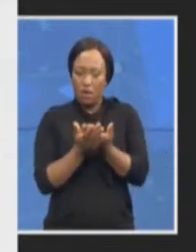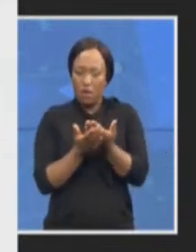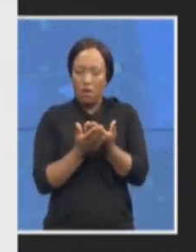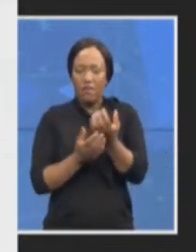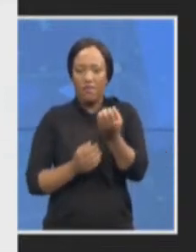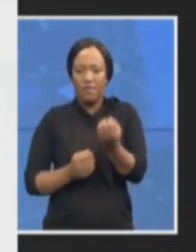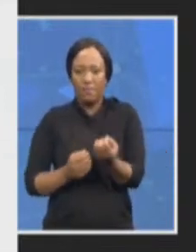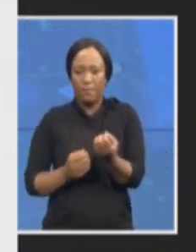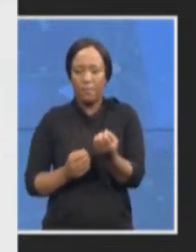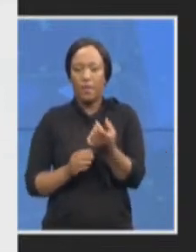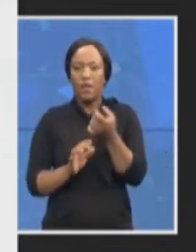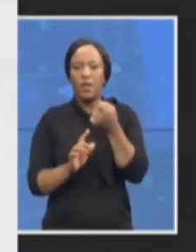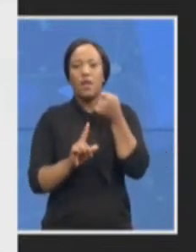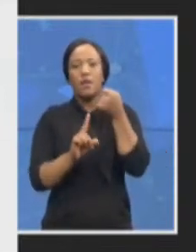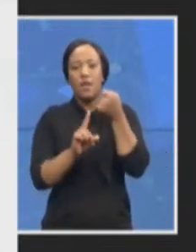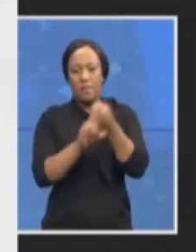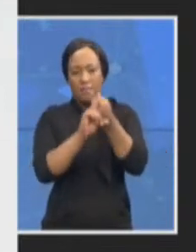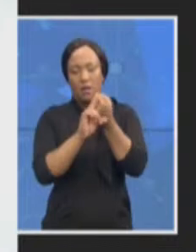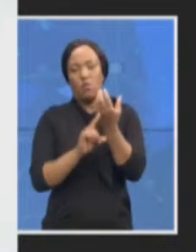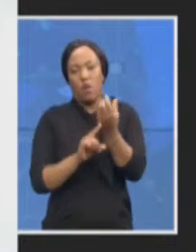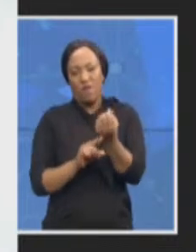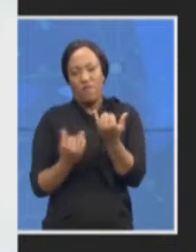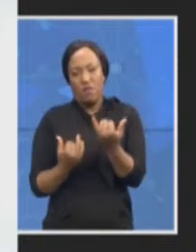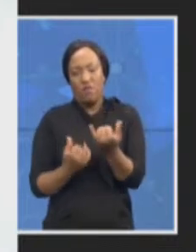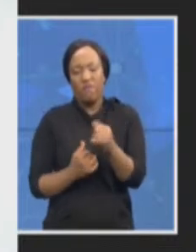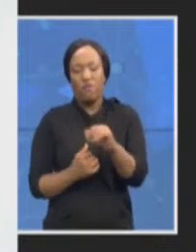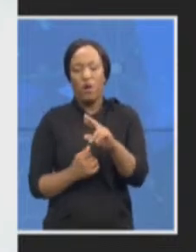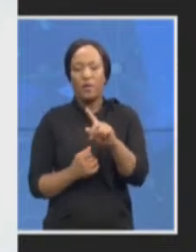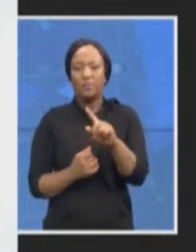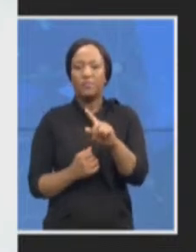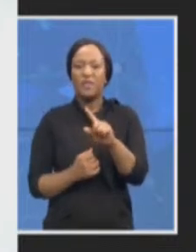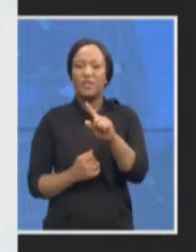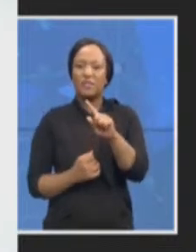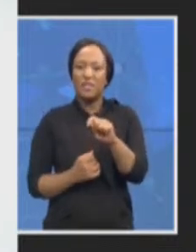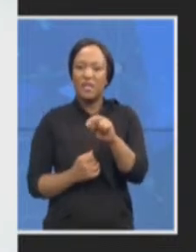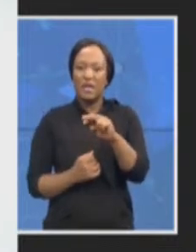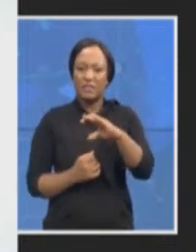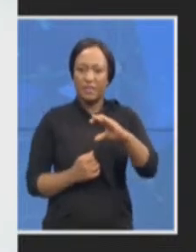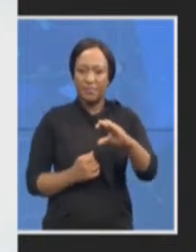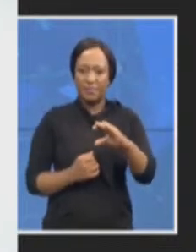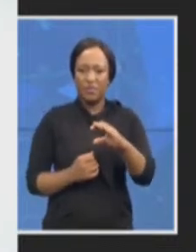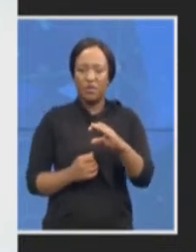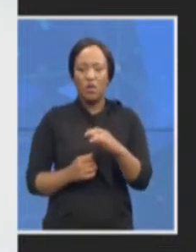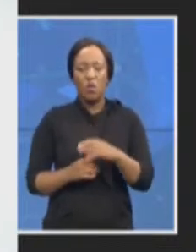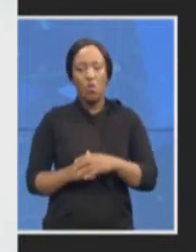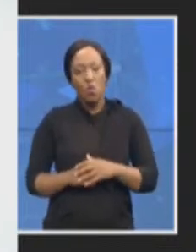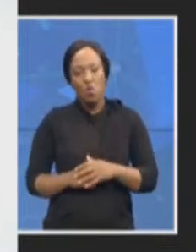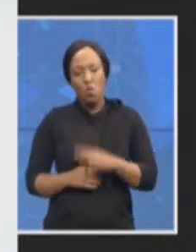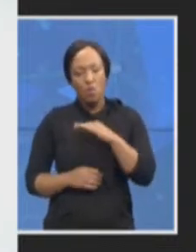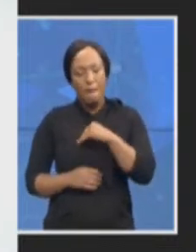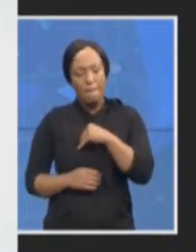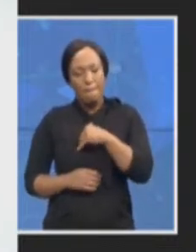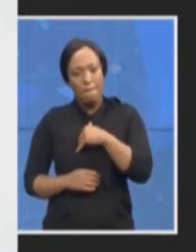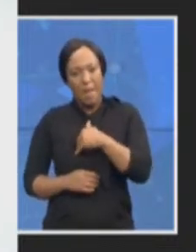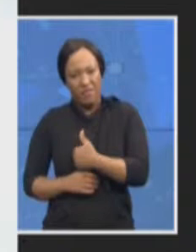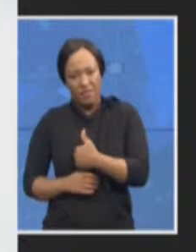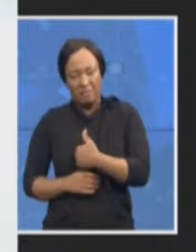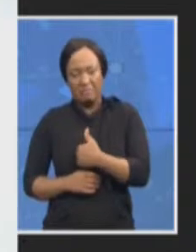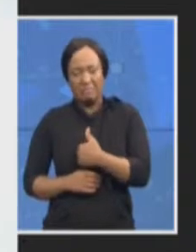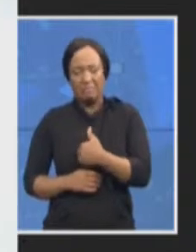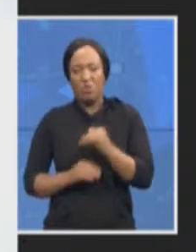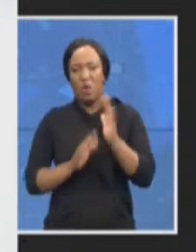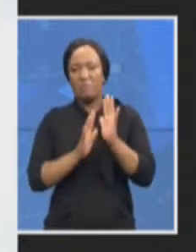this was a very painful chapter in the history of our country and all of us within the MPA